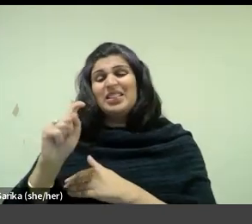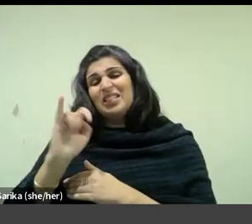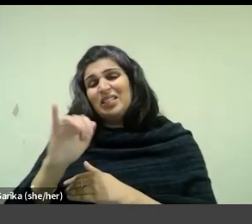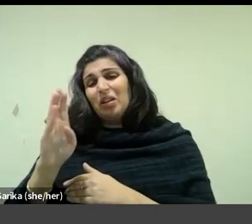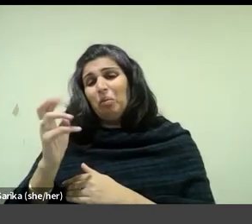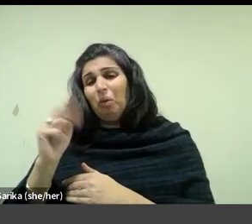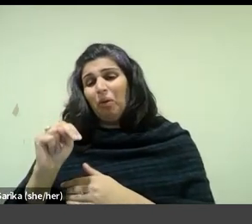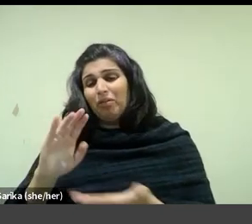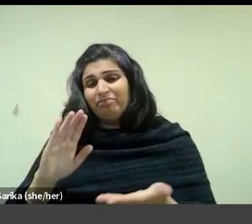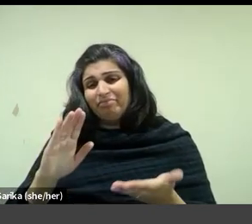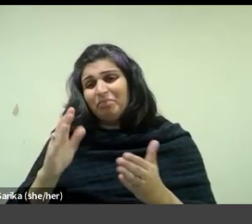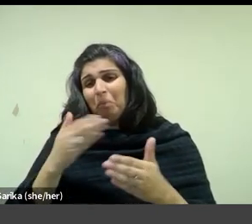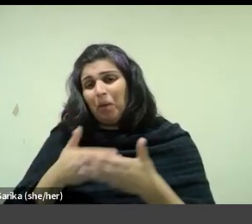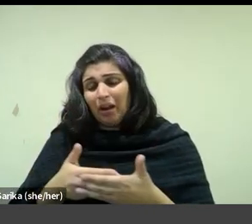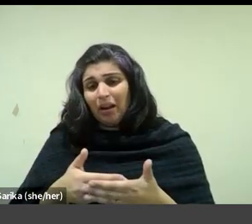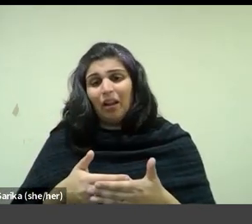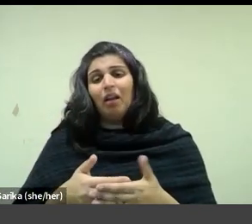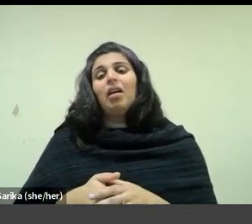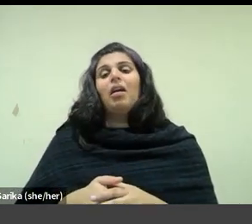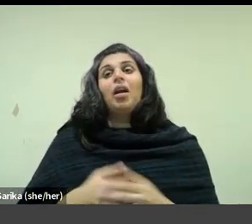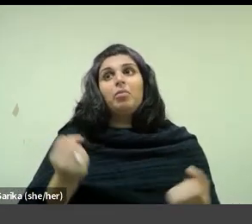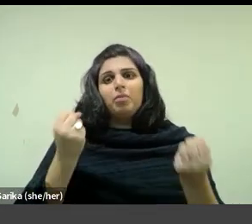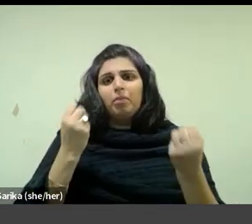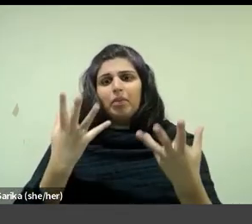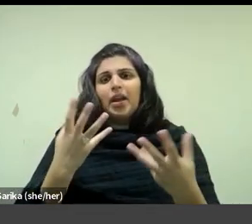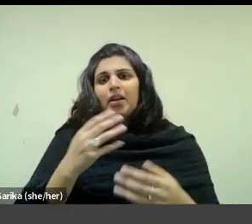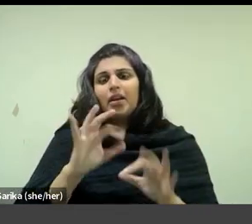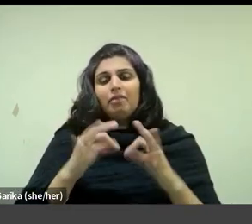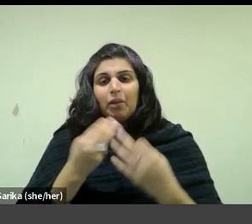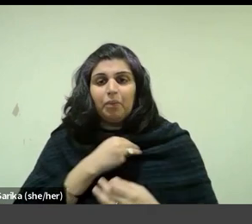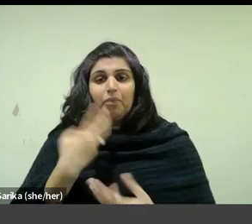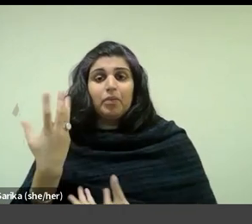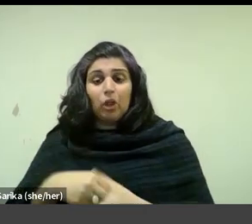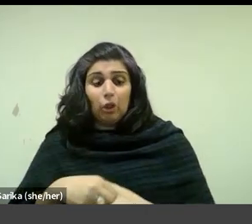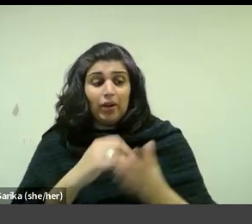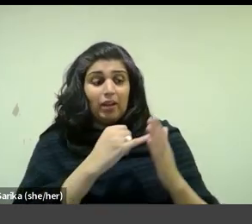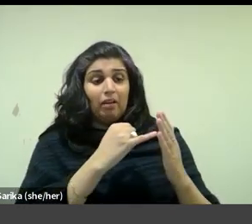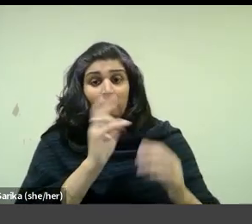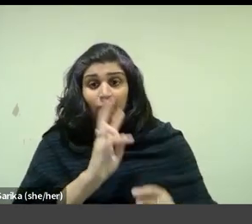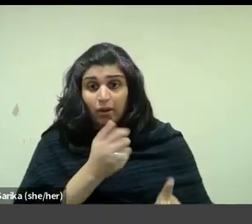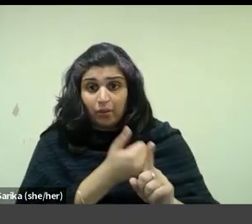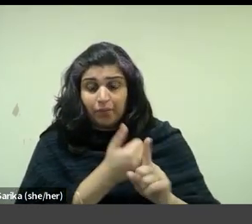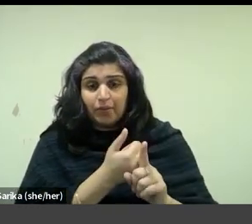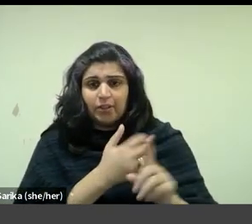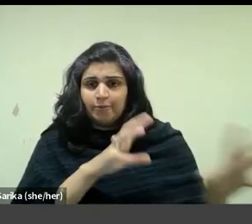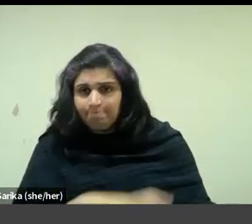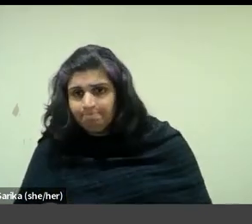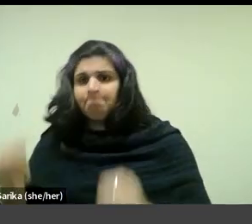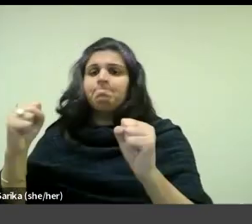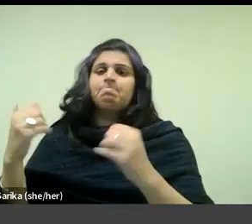child, indicate that several members of the family, including the artist himself, took on responsibility